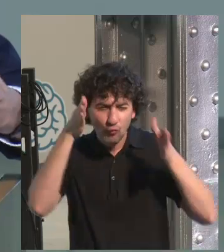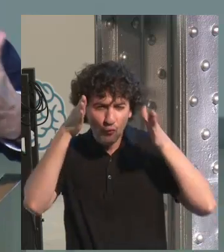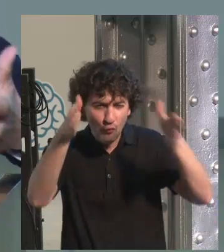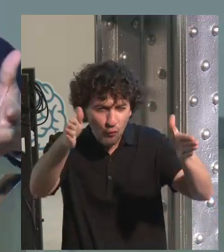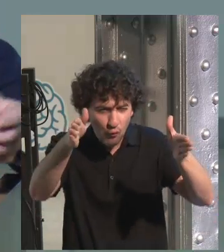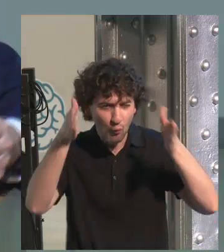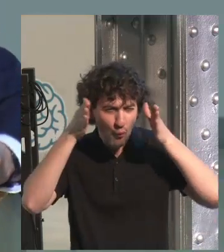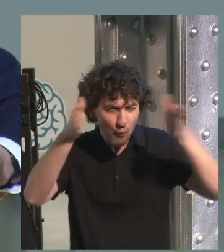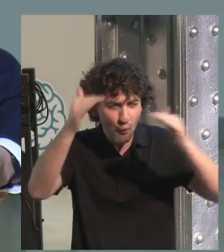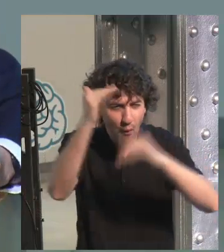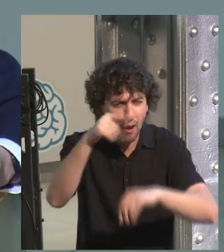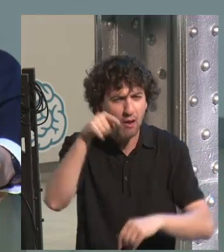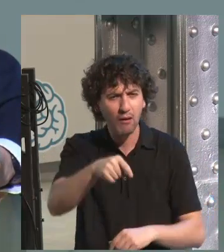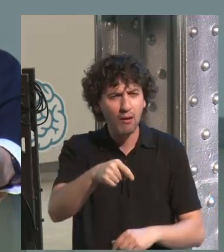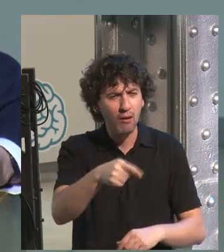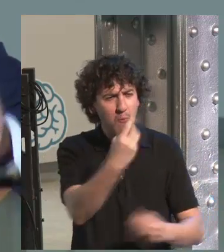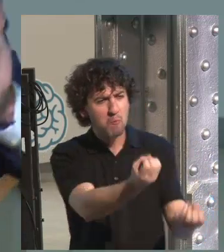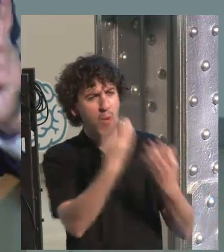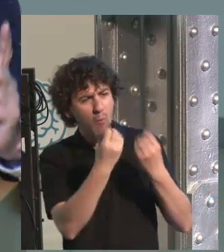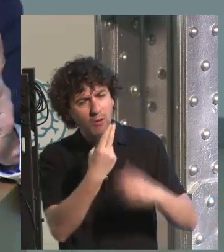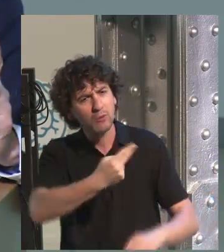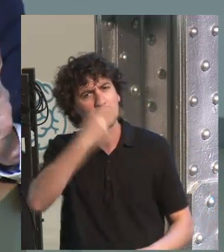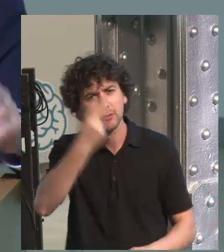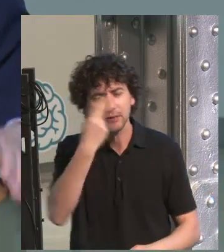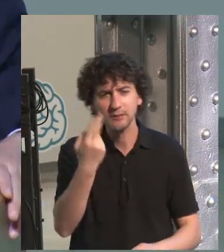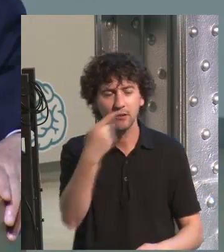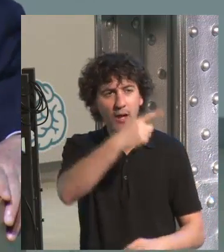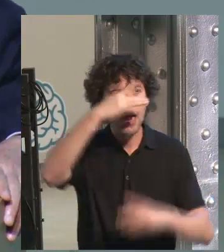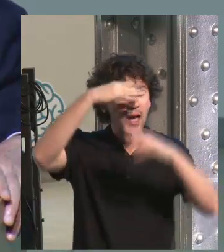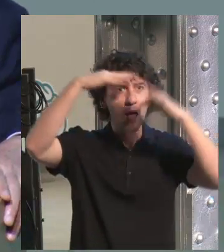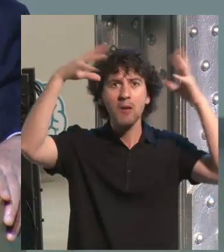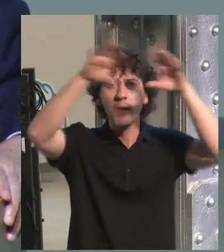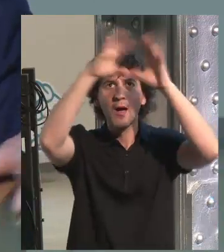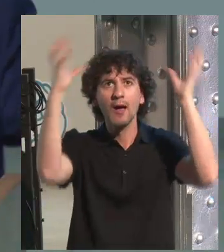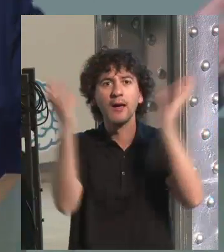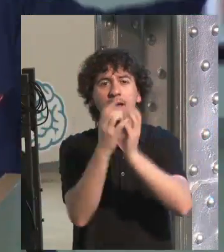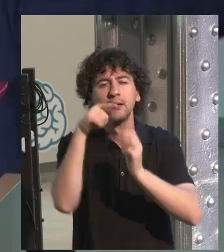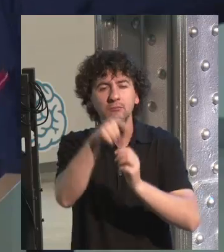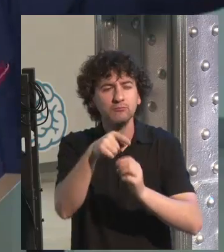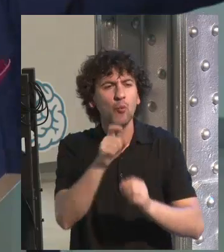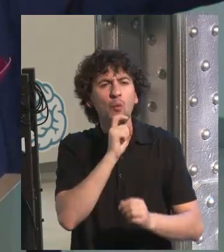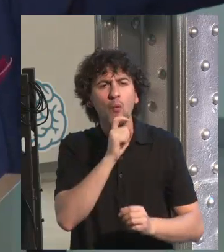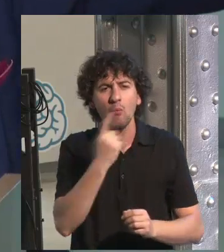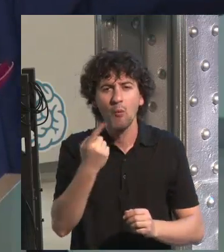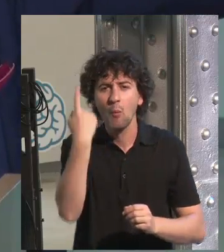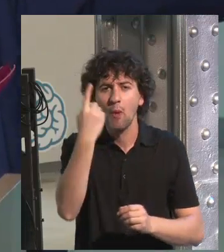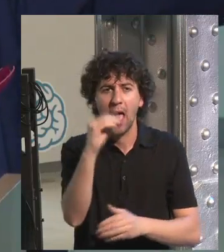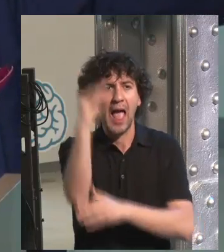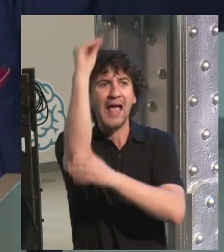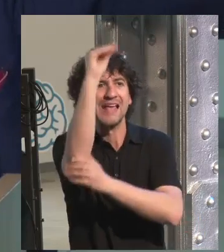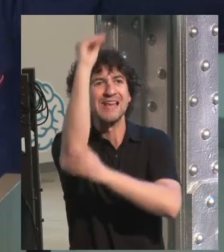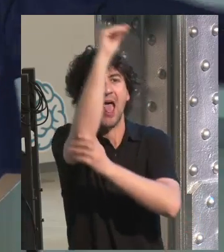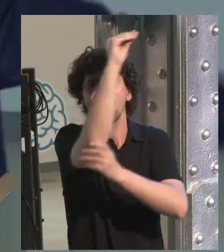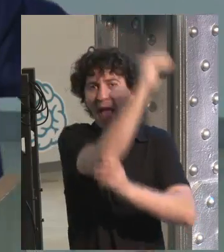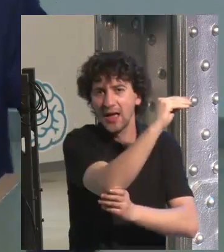attentively my presentation, thinking, how interesting is this? Imagine